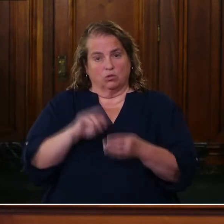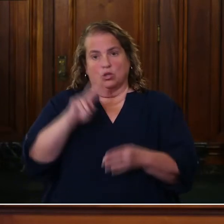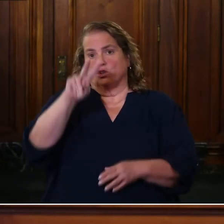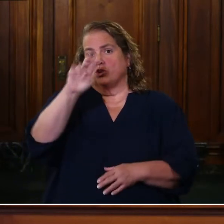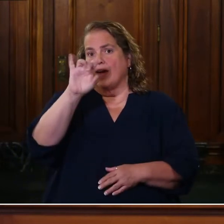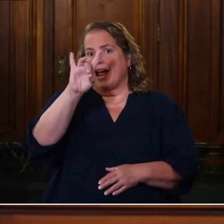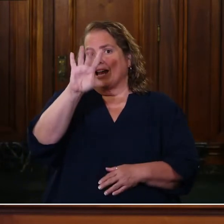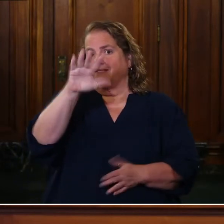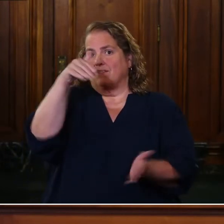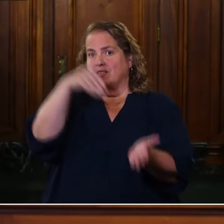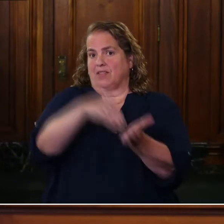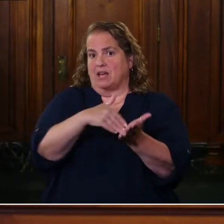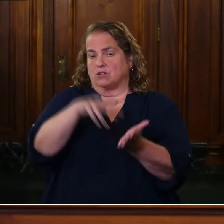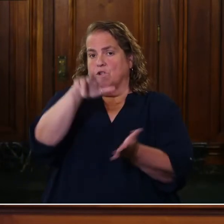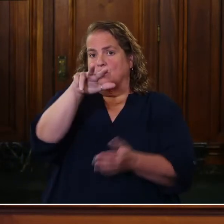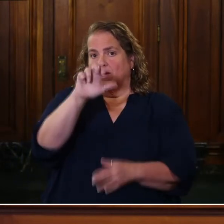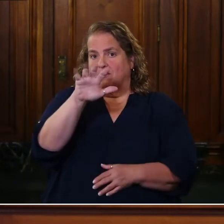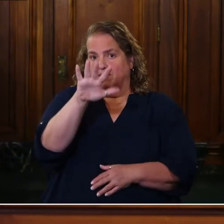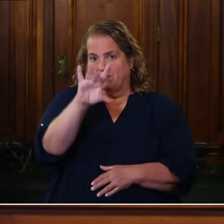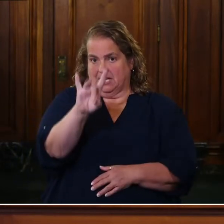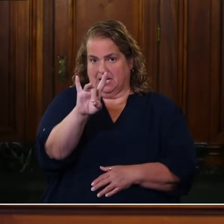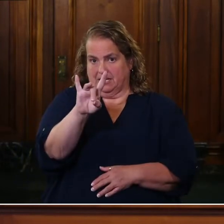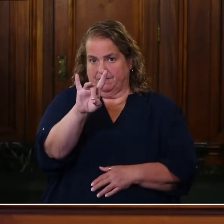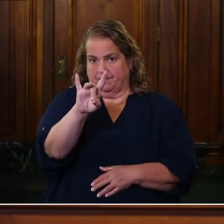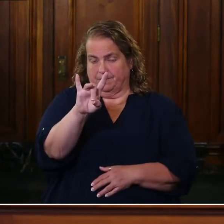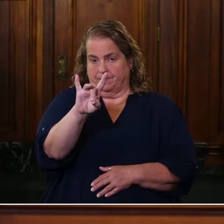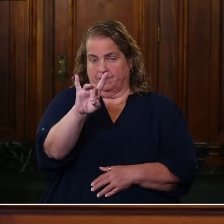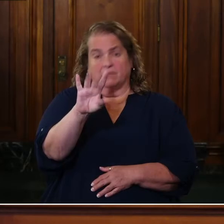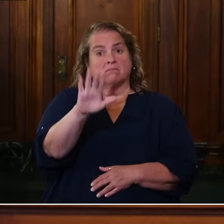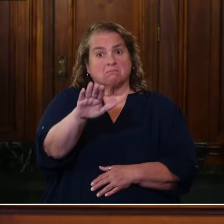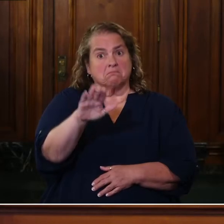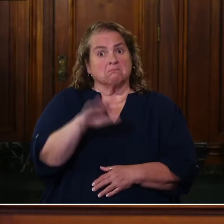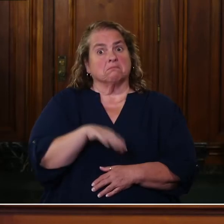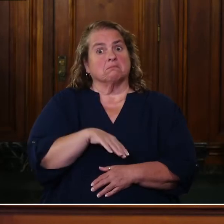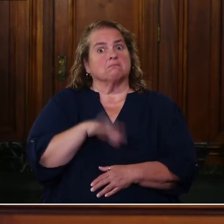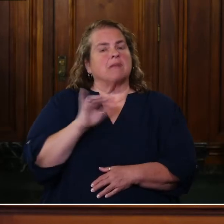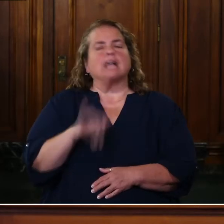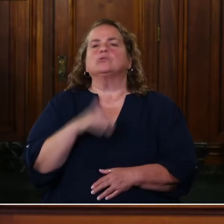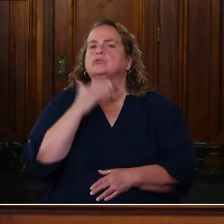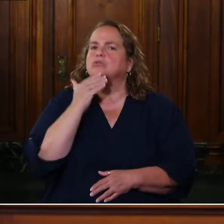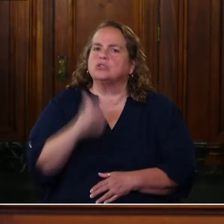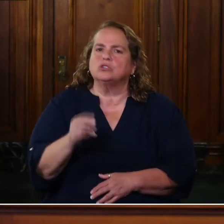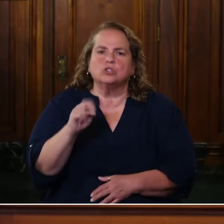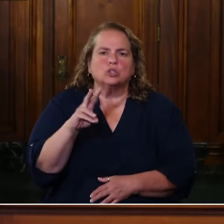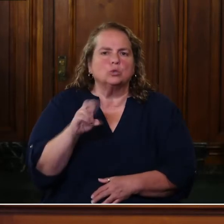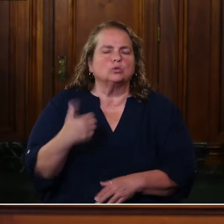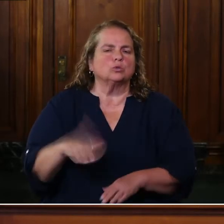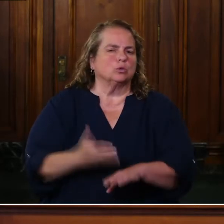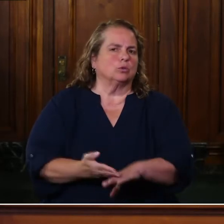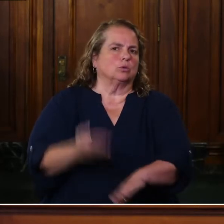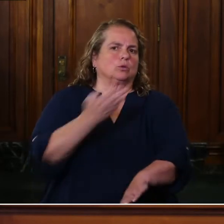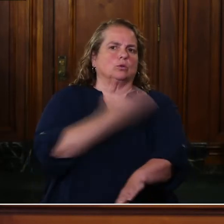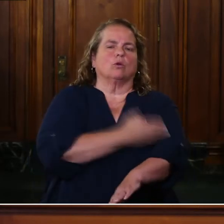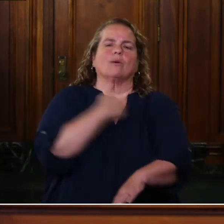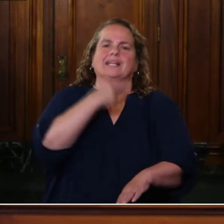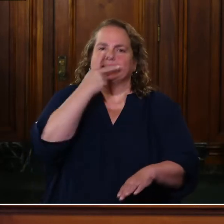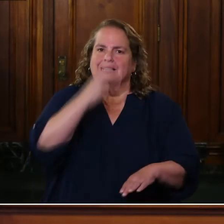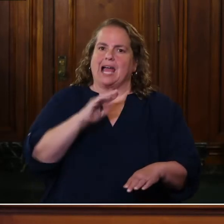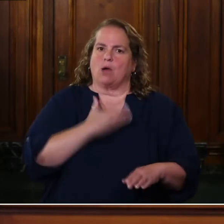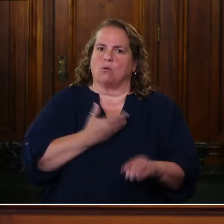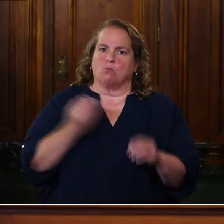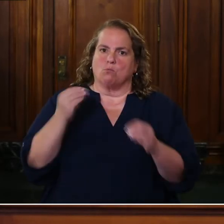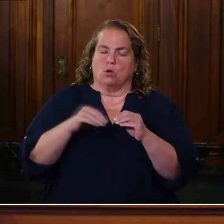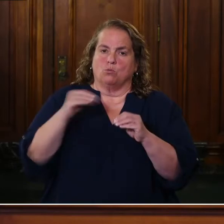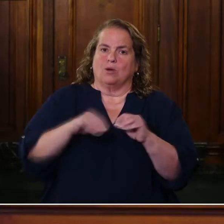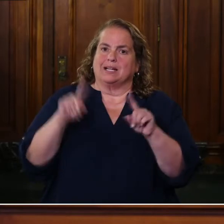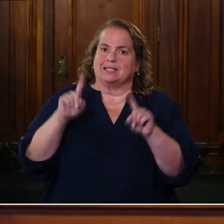285,358. And folks, that's good news. We are seeing our testing now